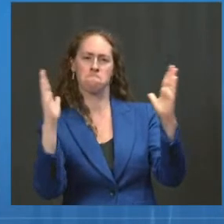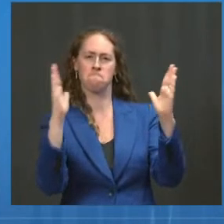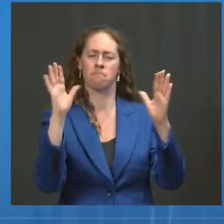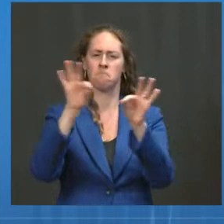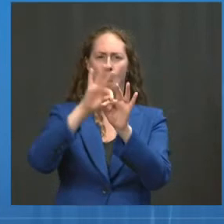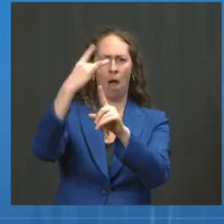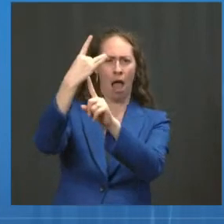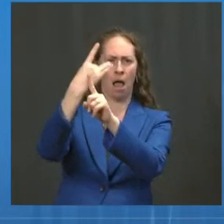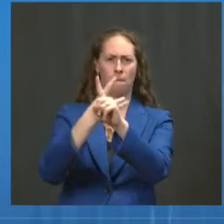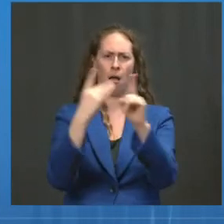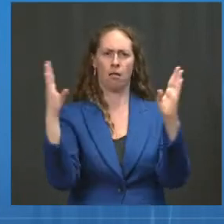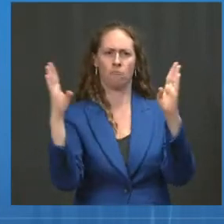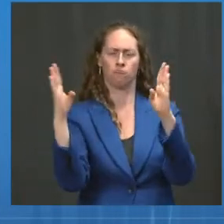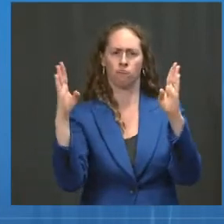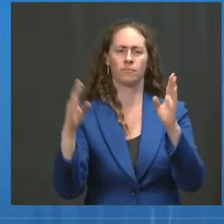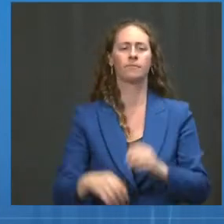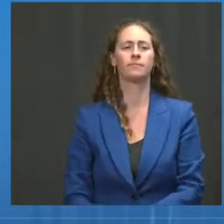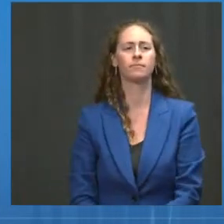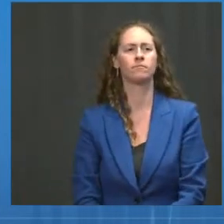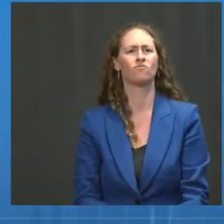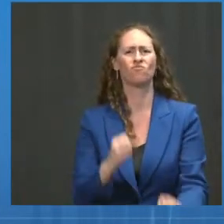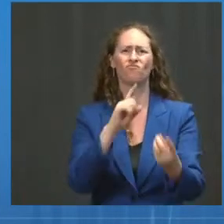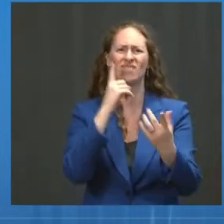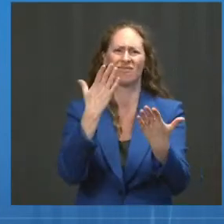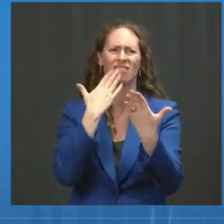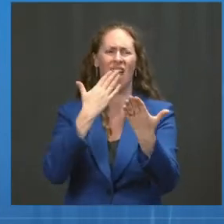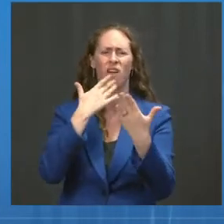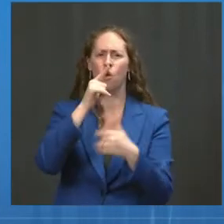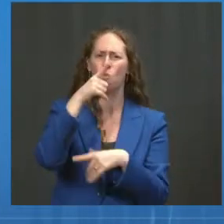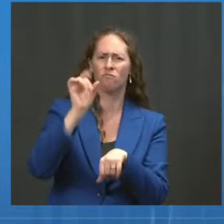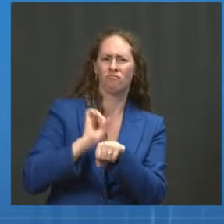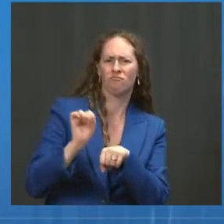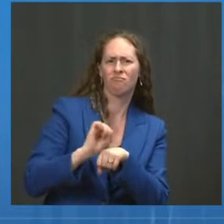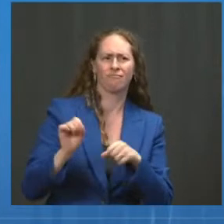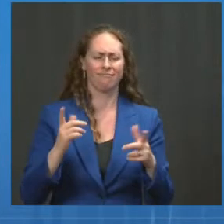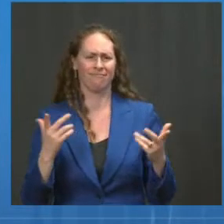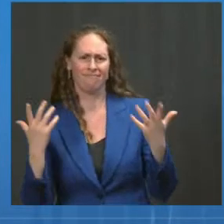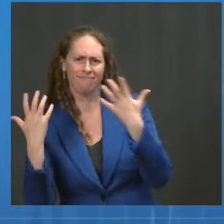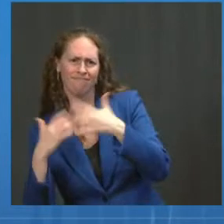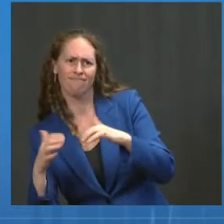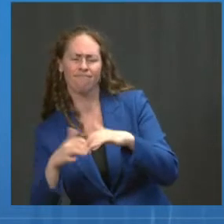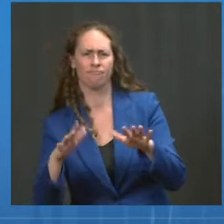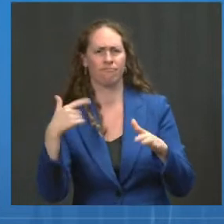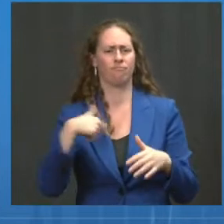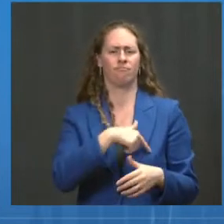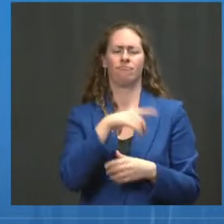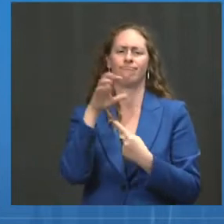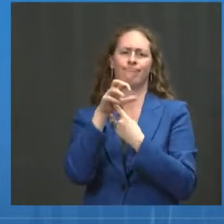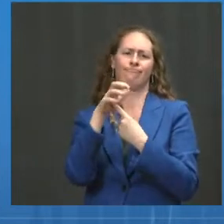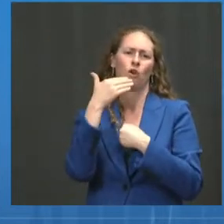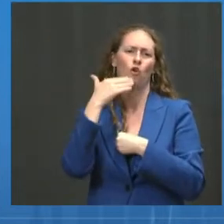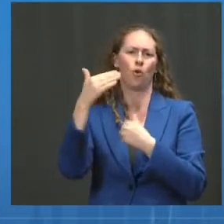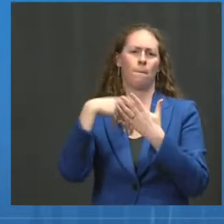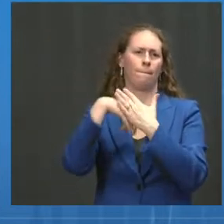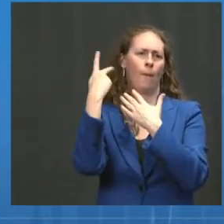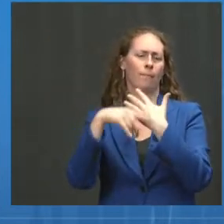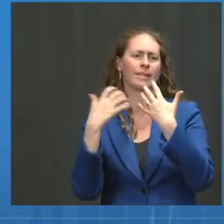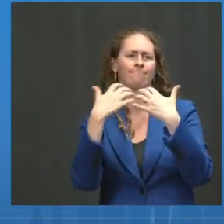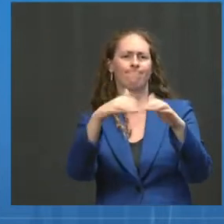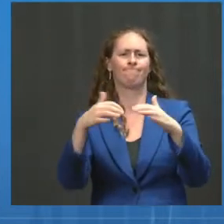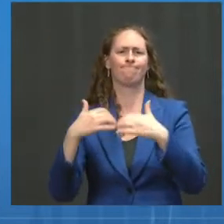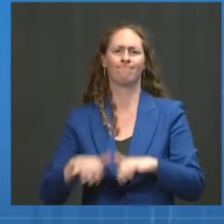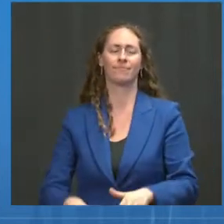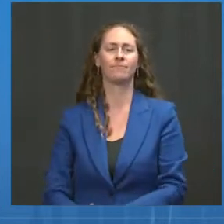Thanks to the aggressive actions we have taken to establish our vaccination program, it will be just as easy and